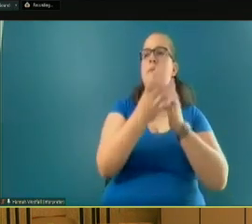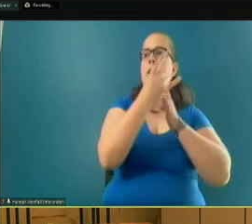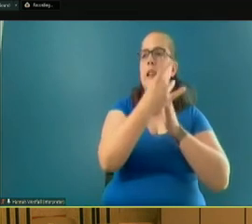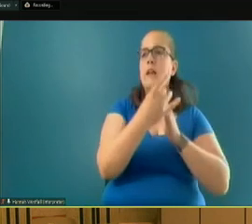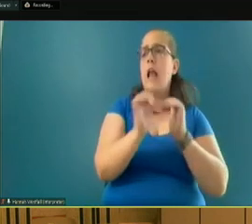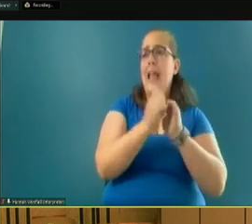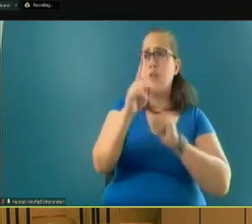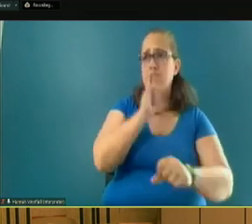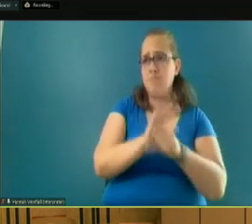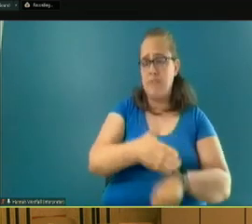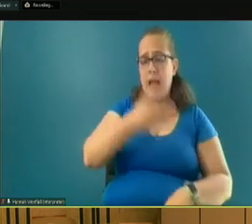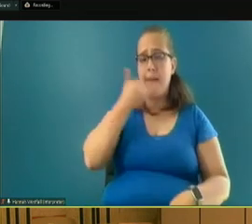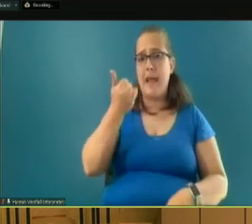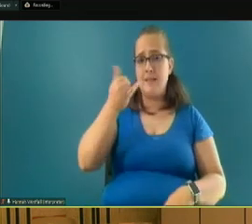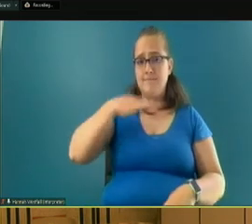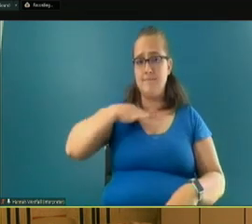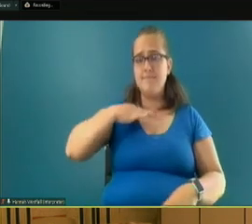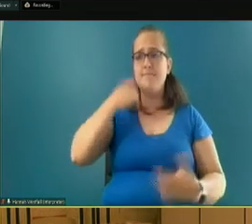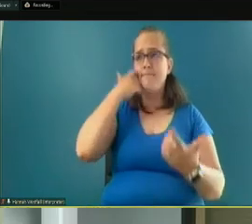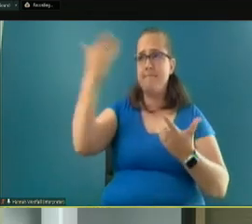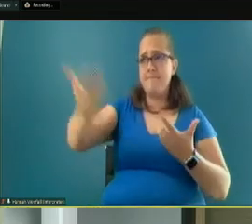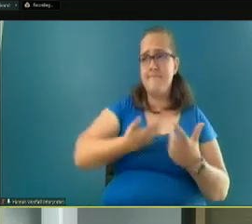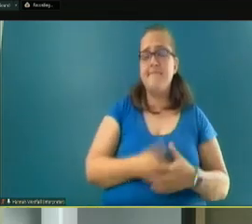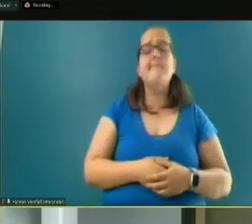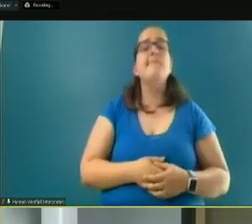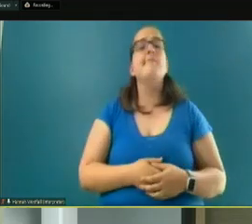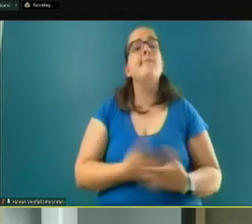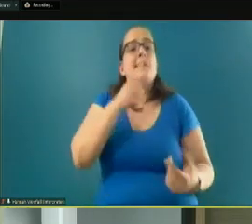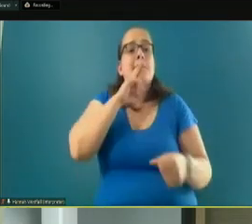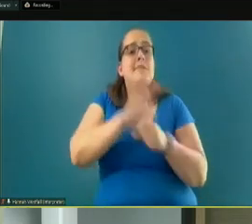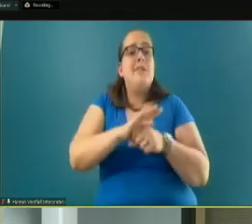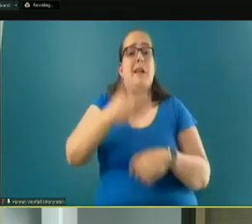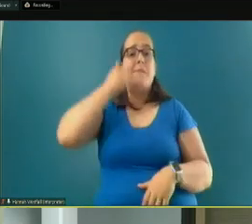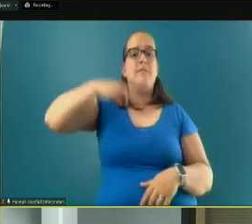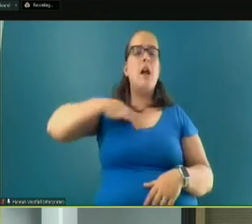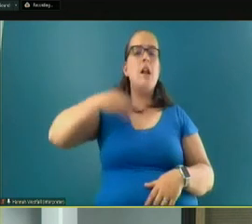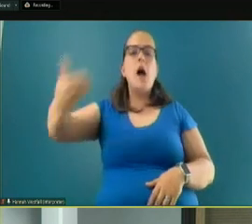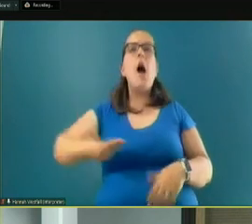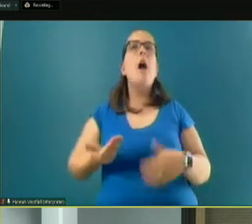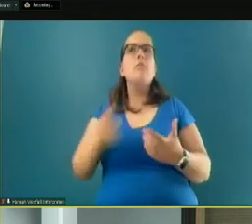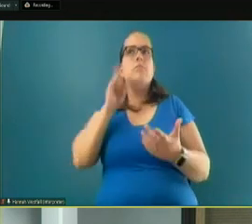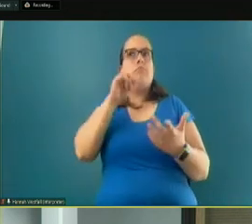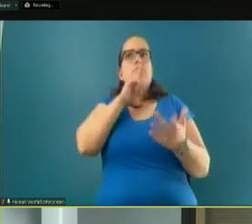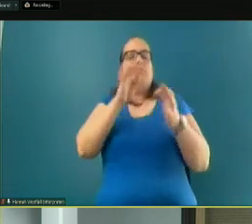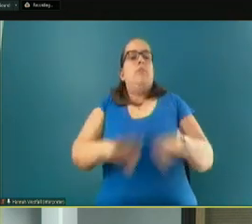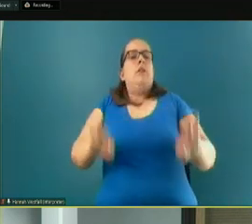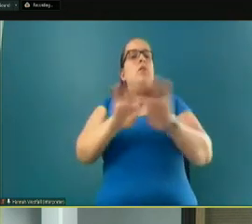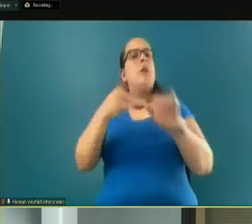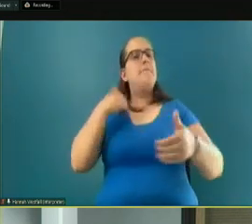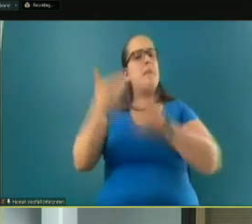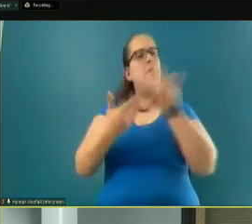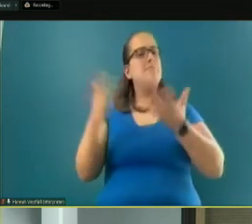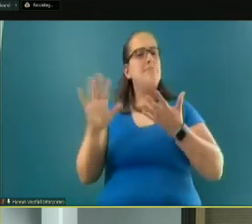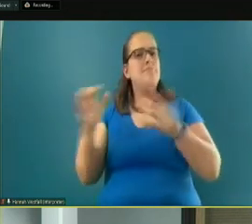ensure the best candidate is hired? So ensuring the best candidate is hired, I think it's very important to have a process similar to what